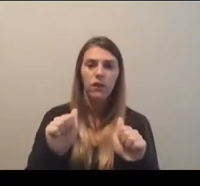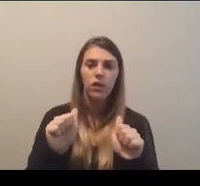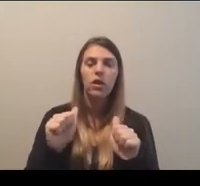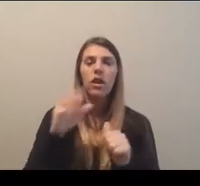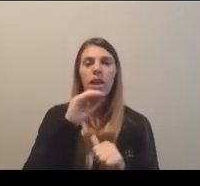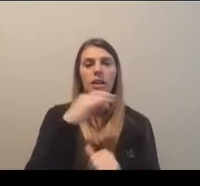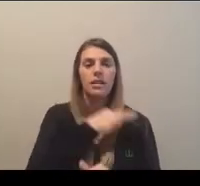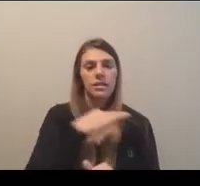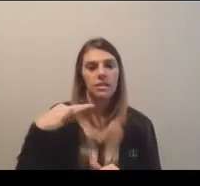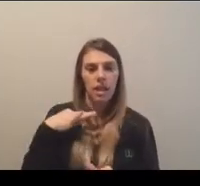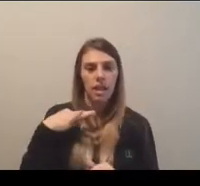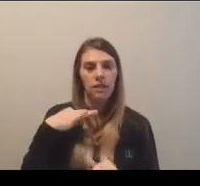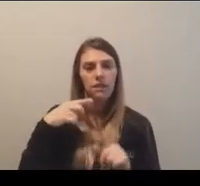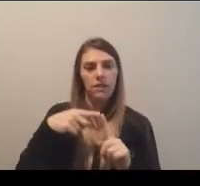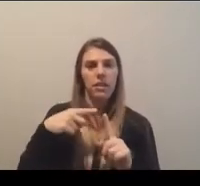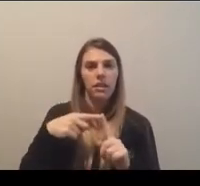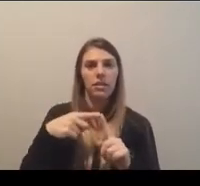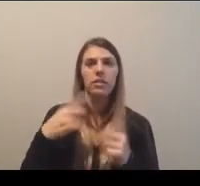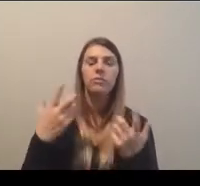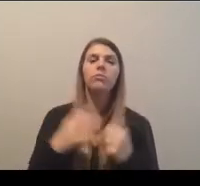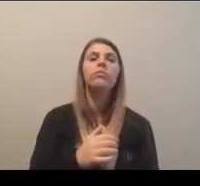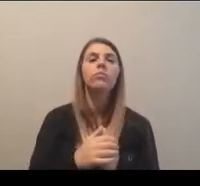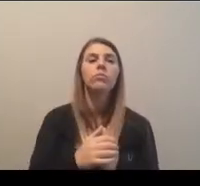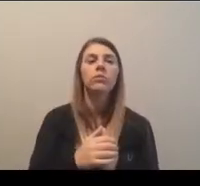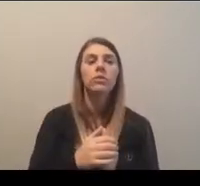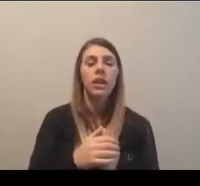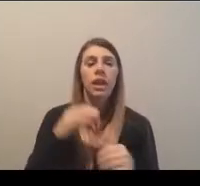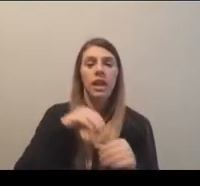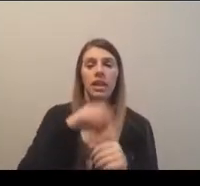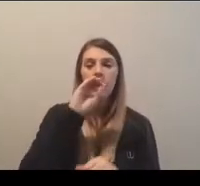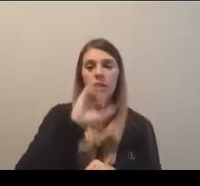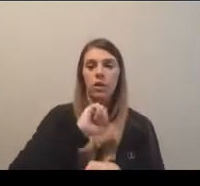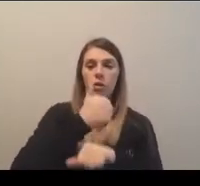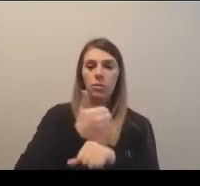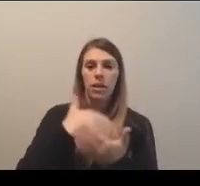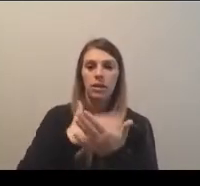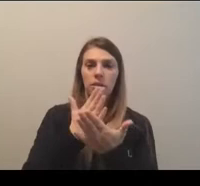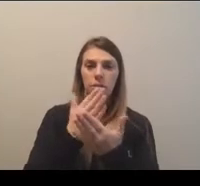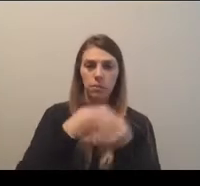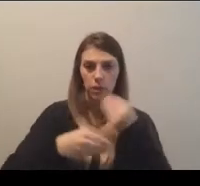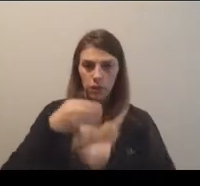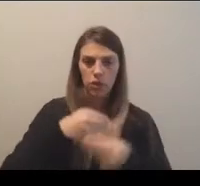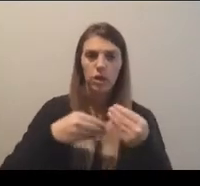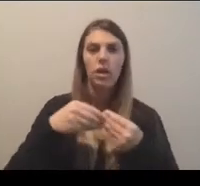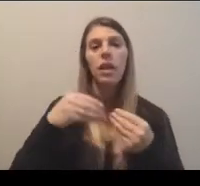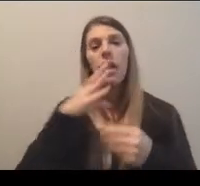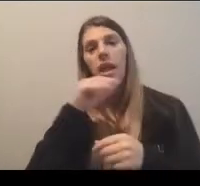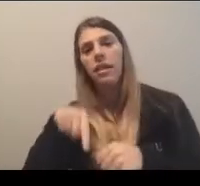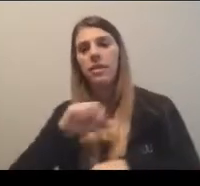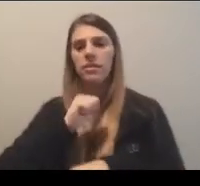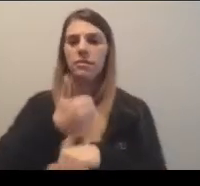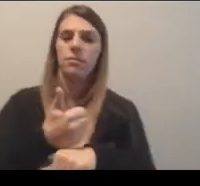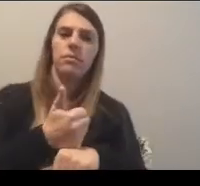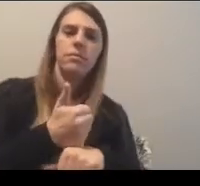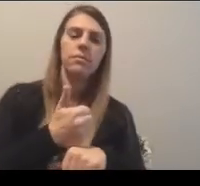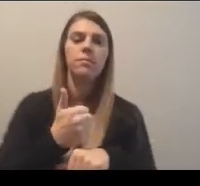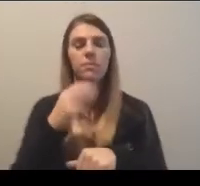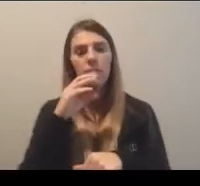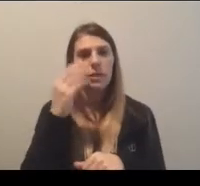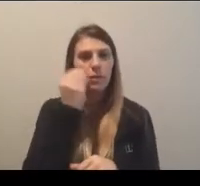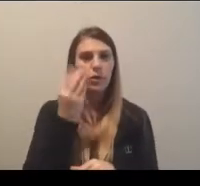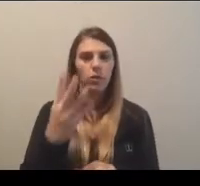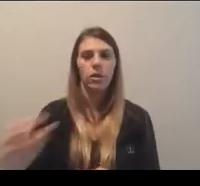staff have undertaken, um, in this zero-based budgeting process, but also just the implementation and the changes that Lynn noted.